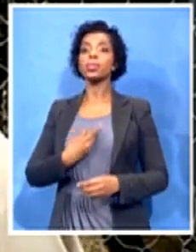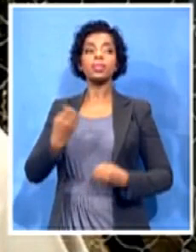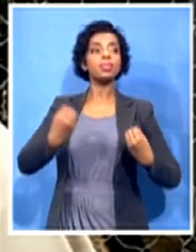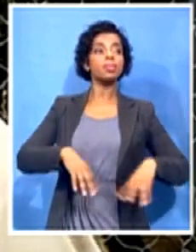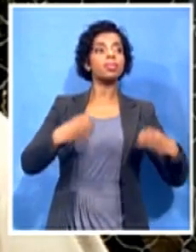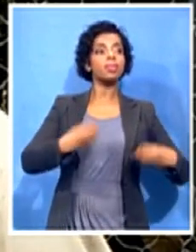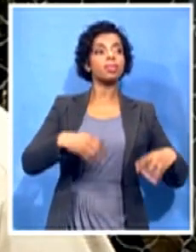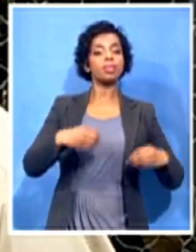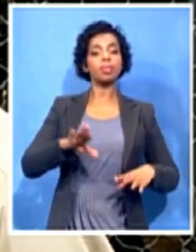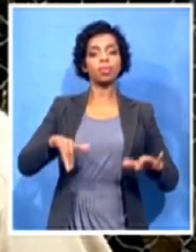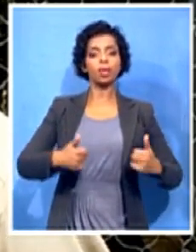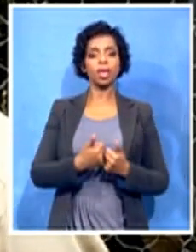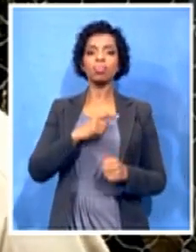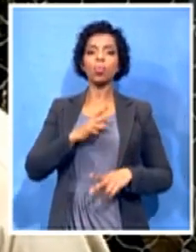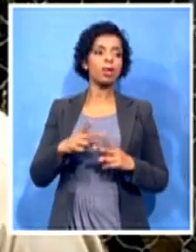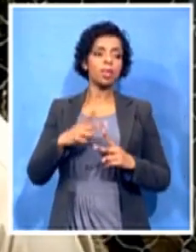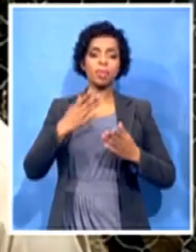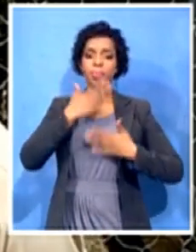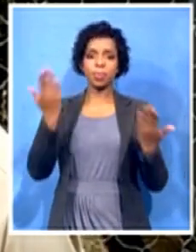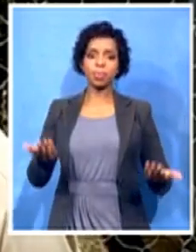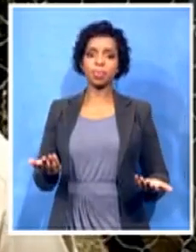because there is no court for them to practice.